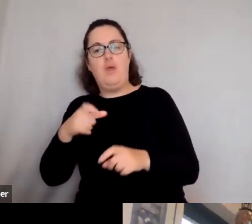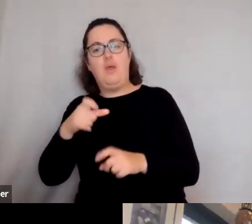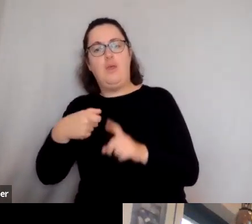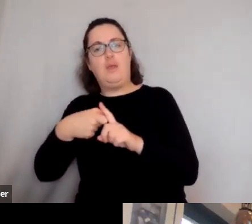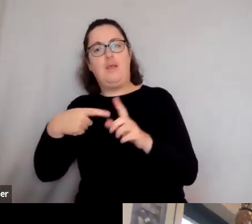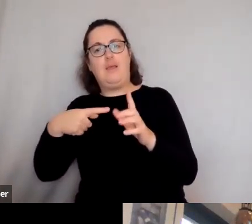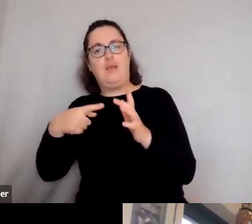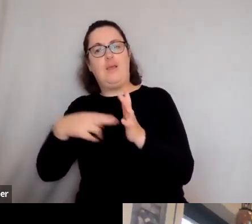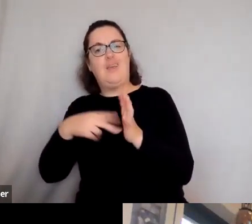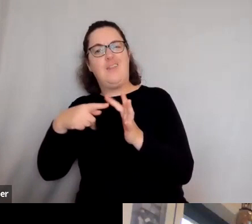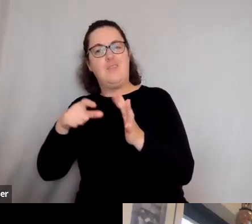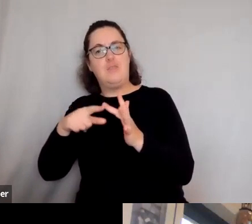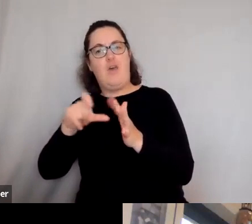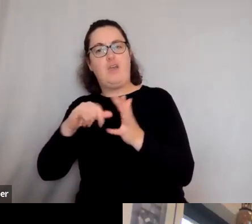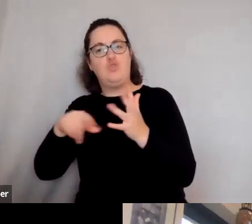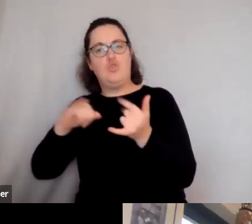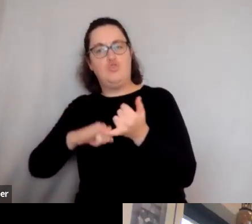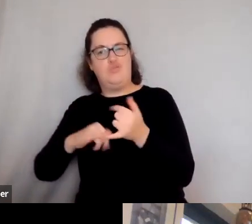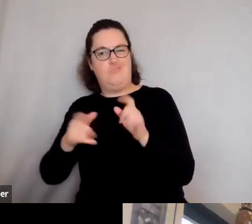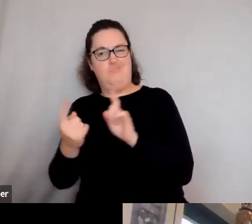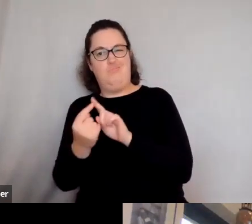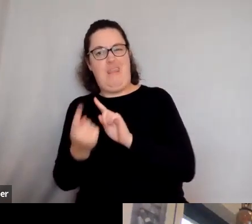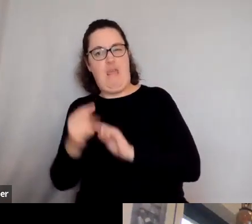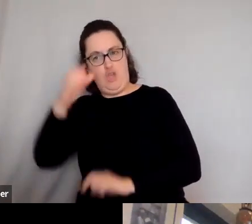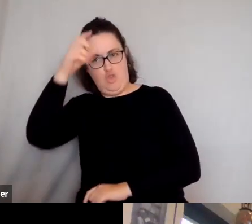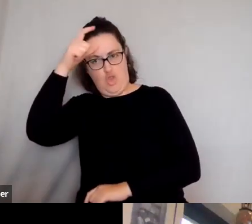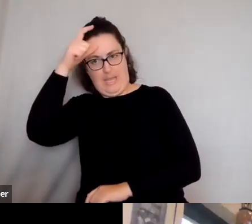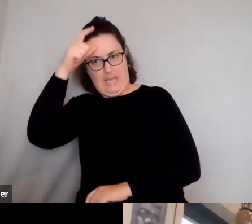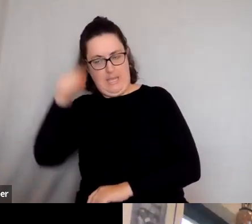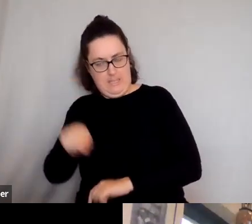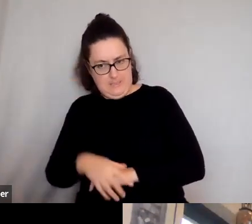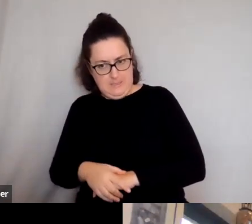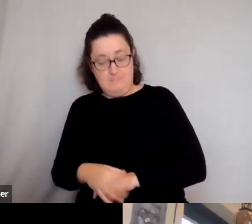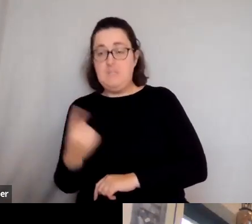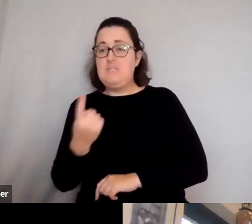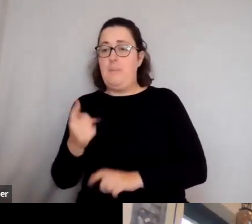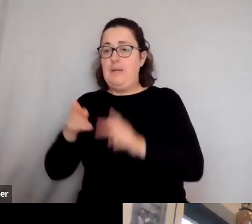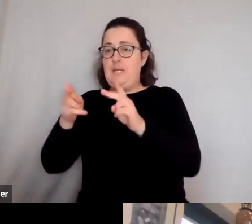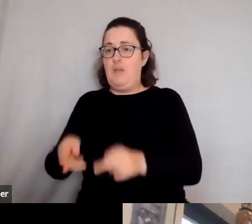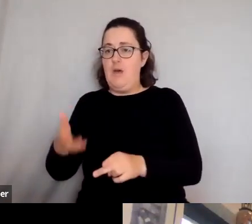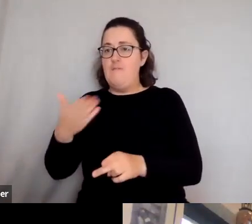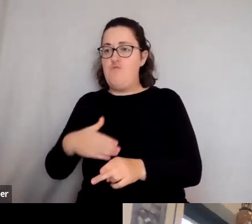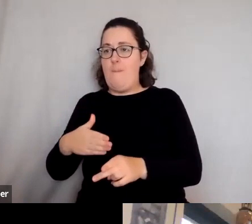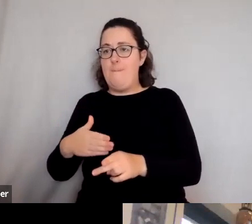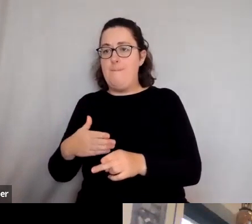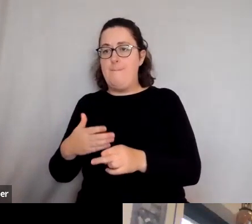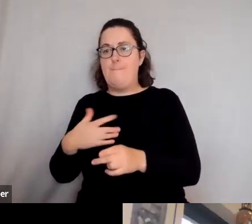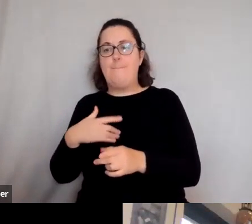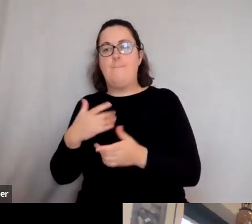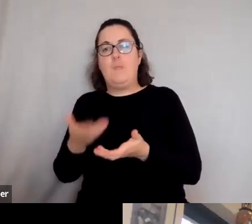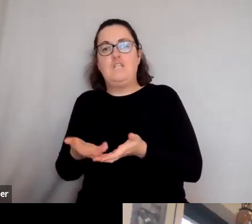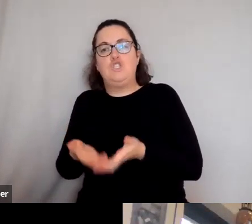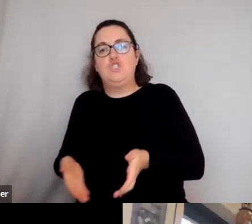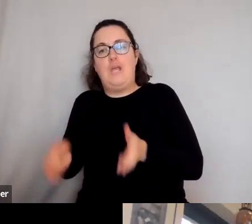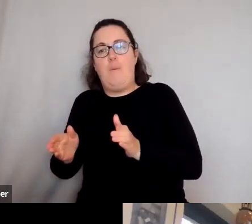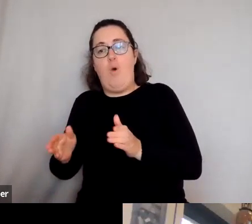coast of some poor bloke who was killed by a chamber pot that had either fallen or